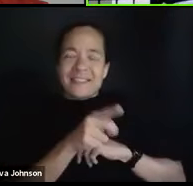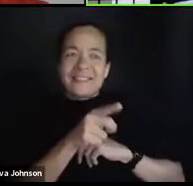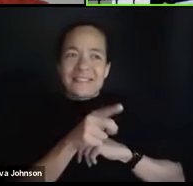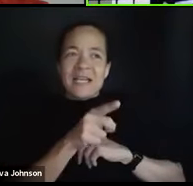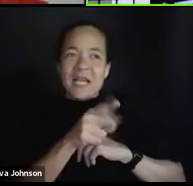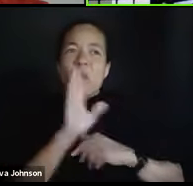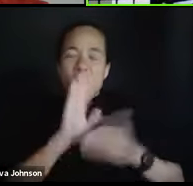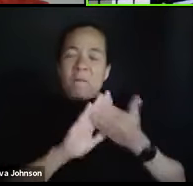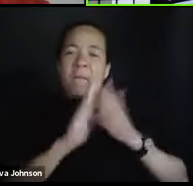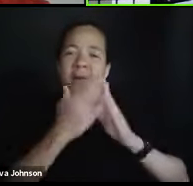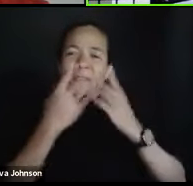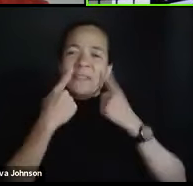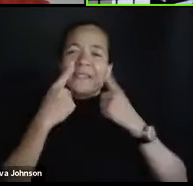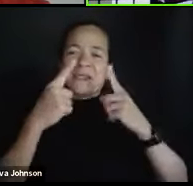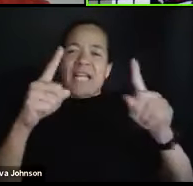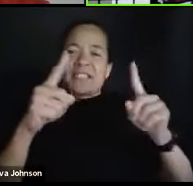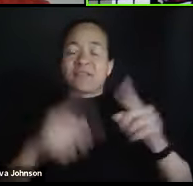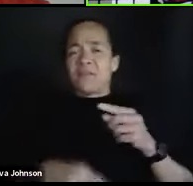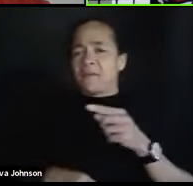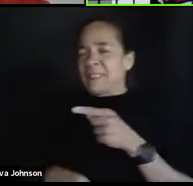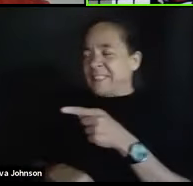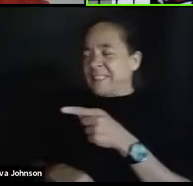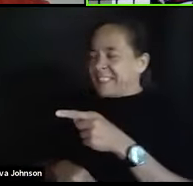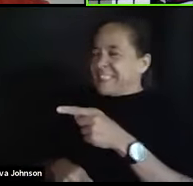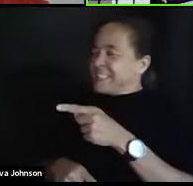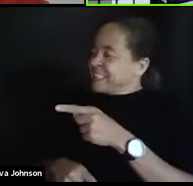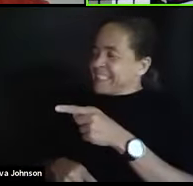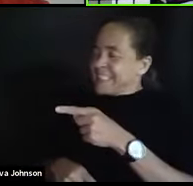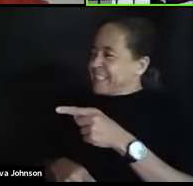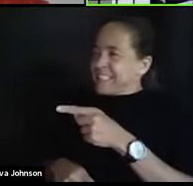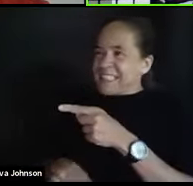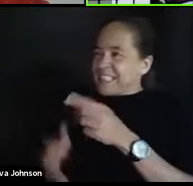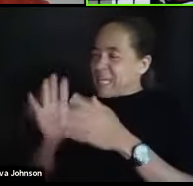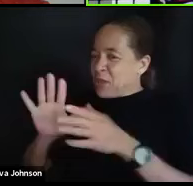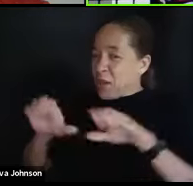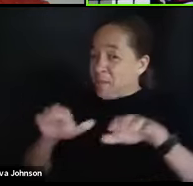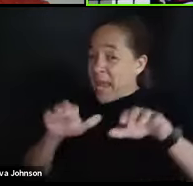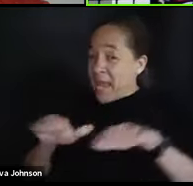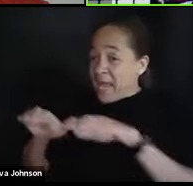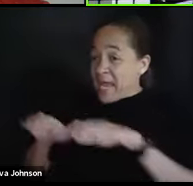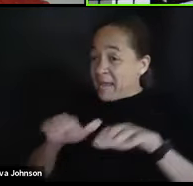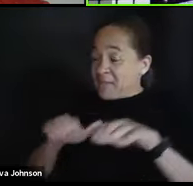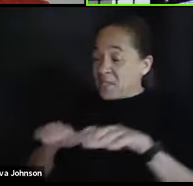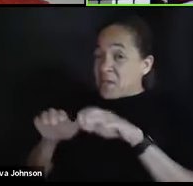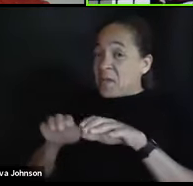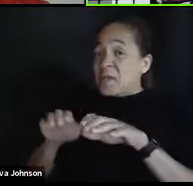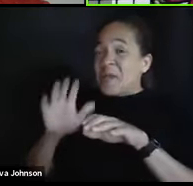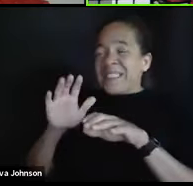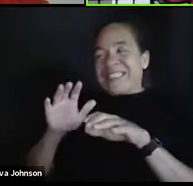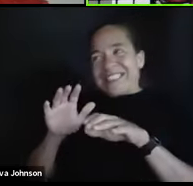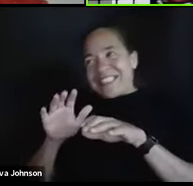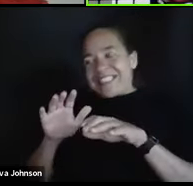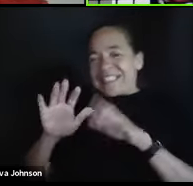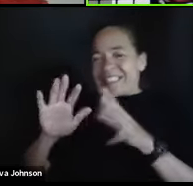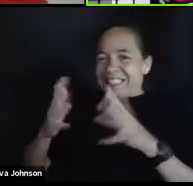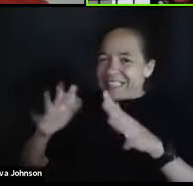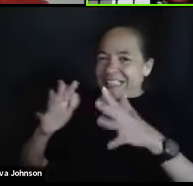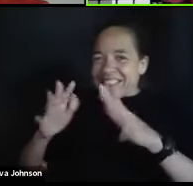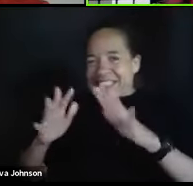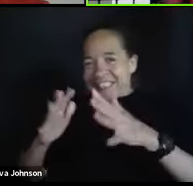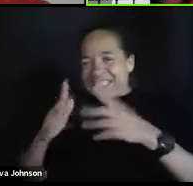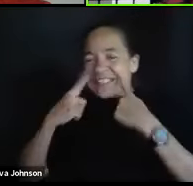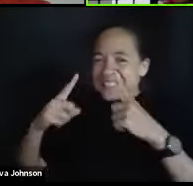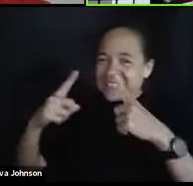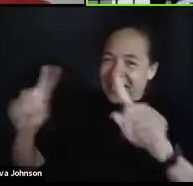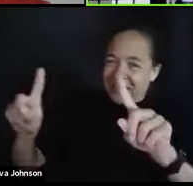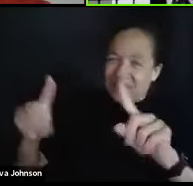in a successful outcome and which student behaviors will result in a not so successful outcome when